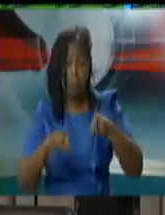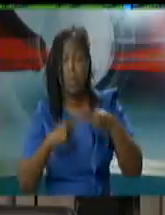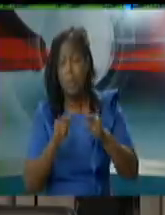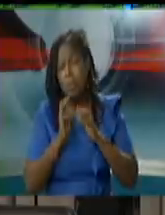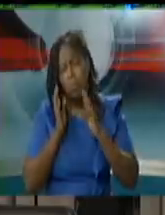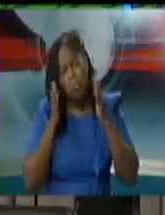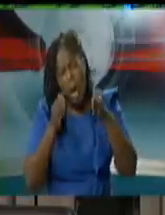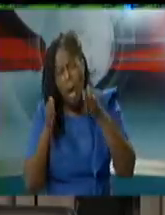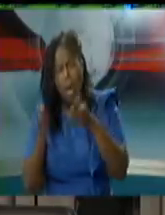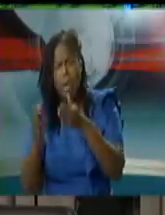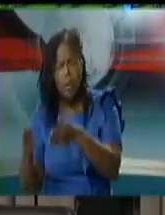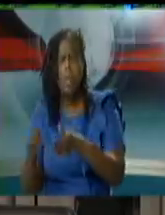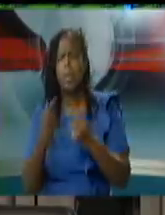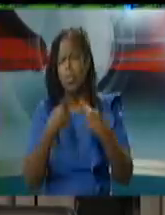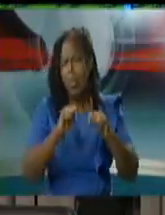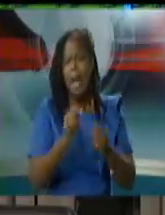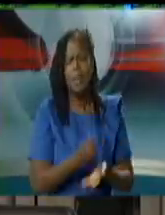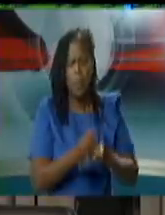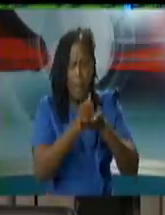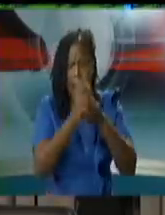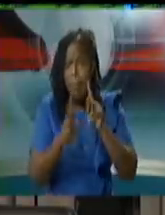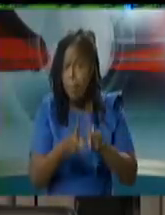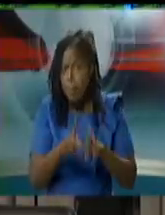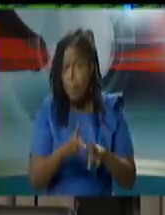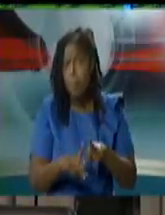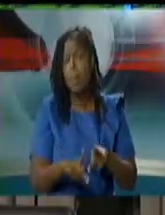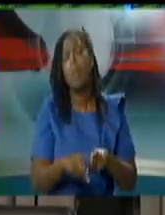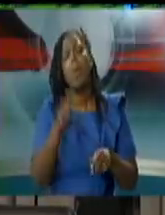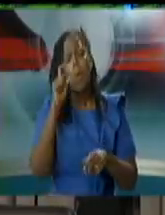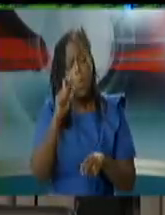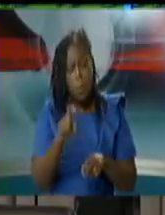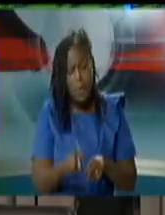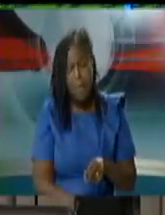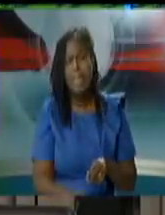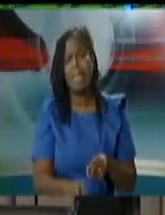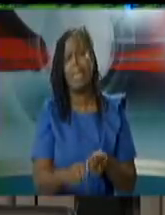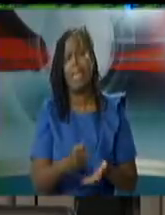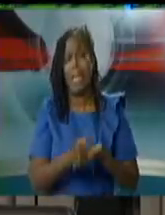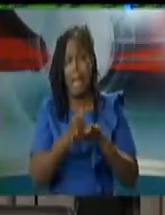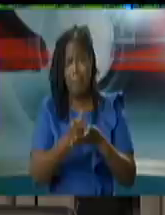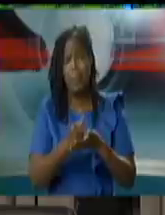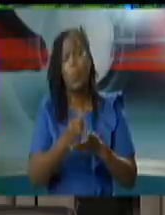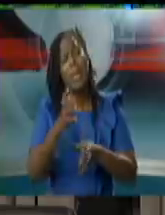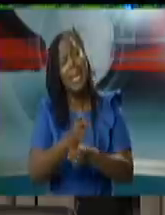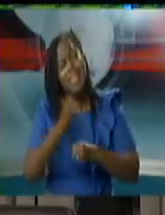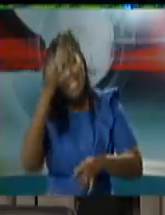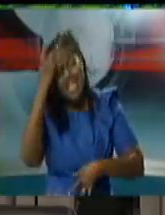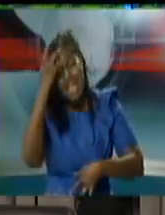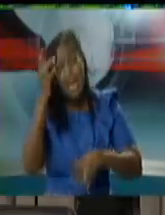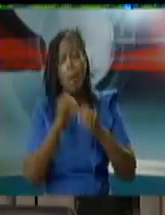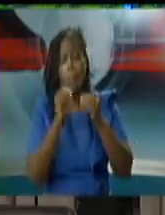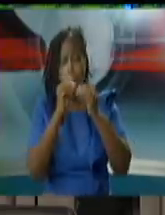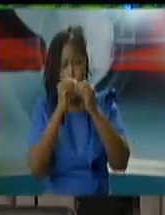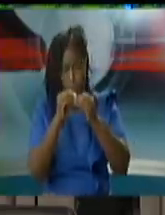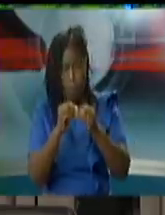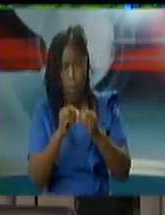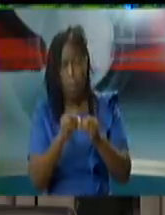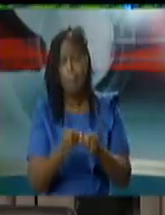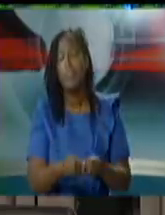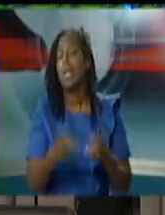feel will reach the exact population that i think you and i want to reach those who are the most